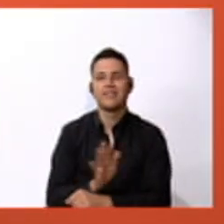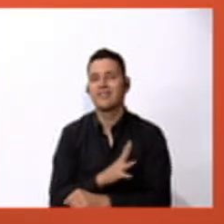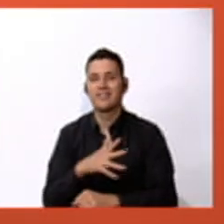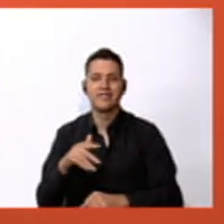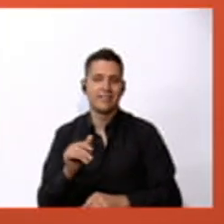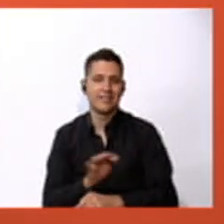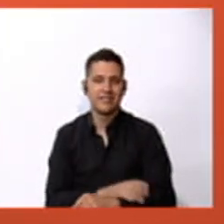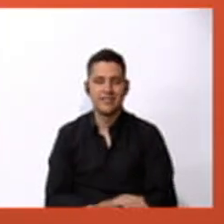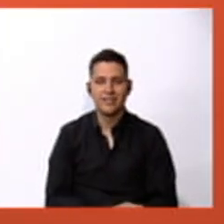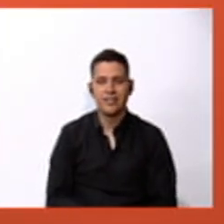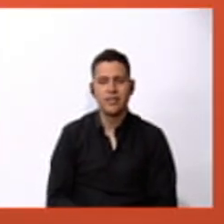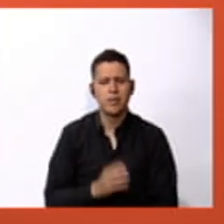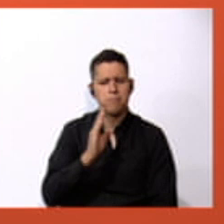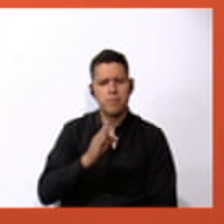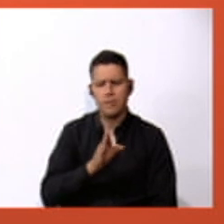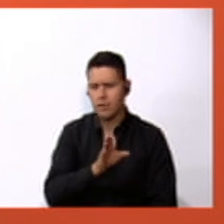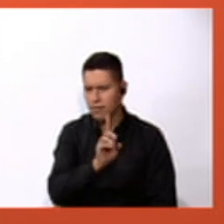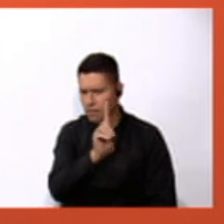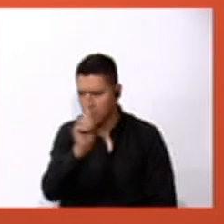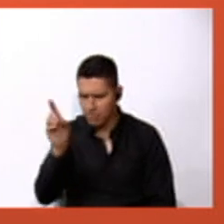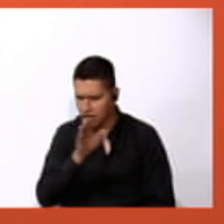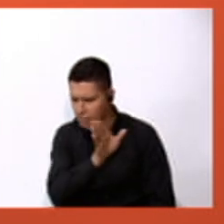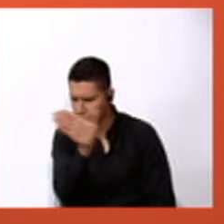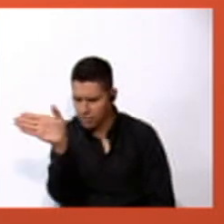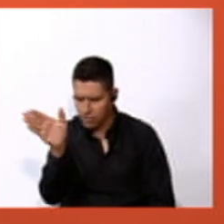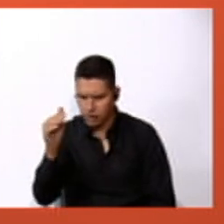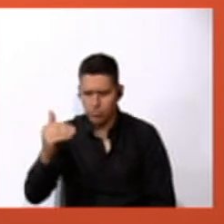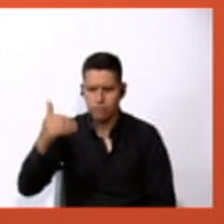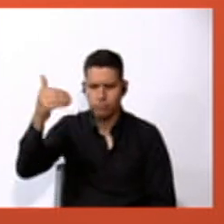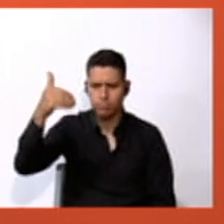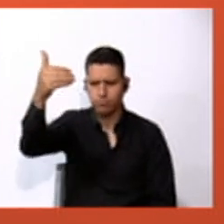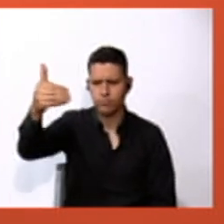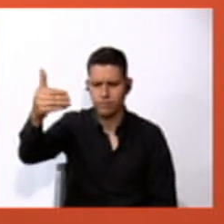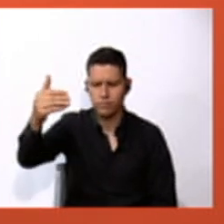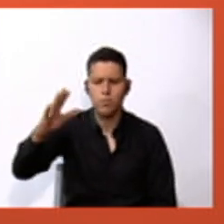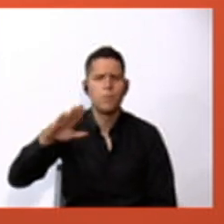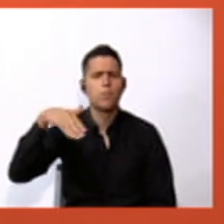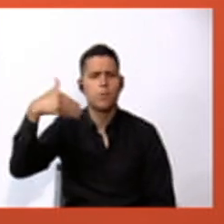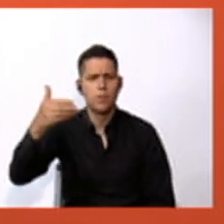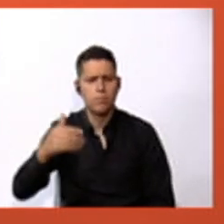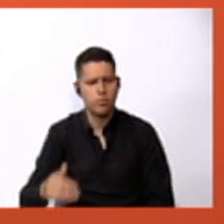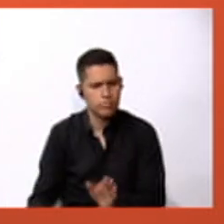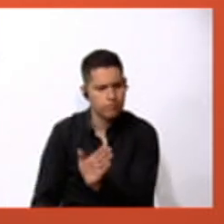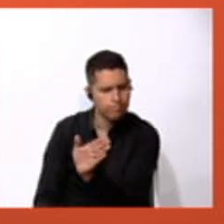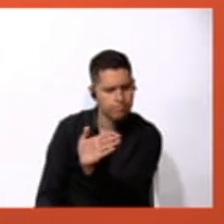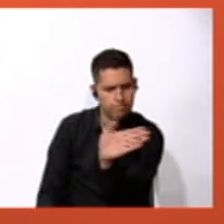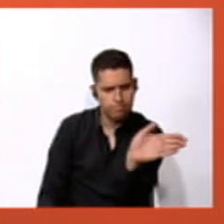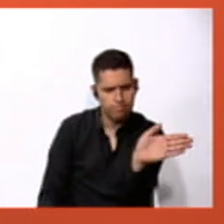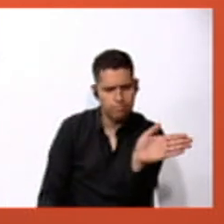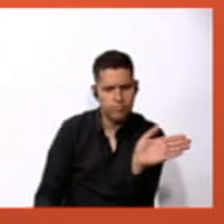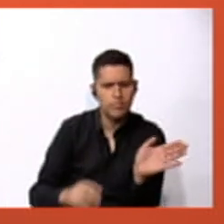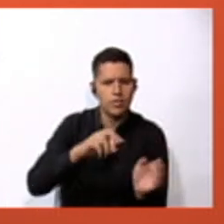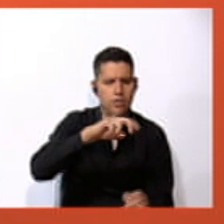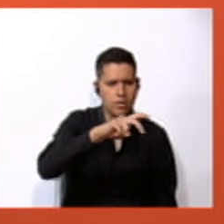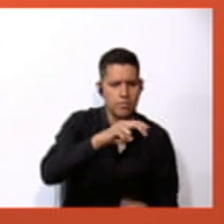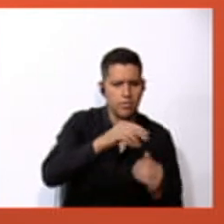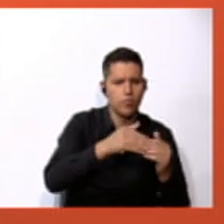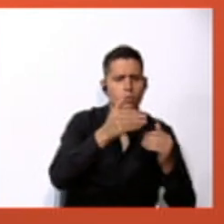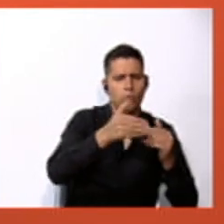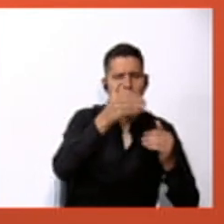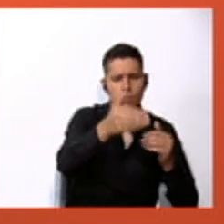turn right and walk three blocks then turn left and walk two blocks